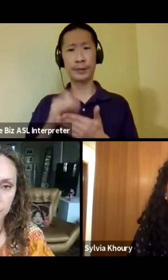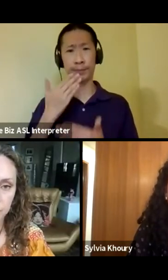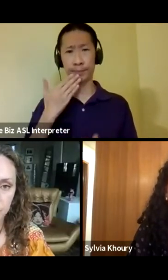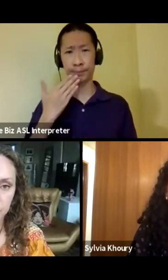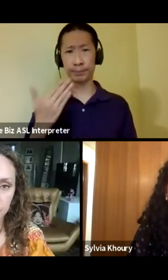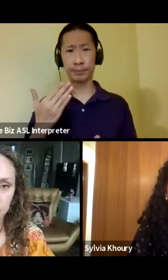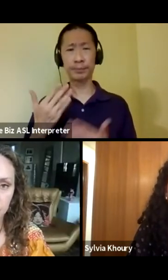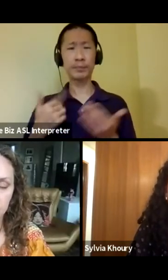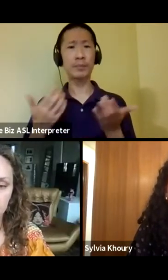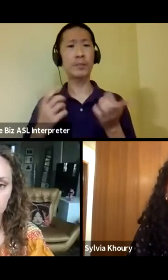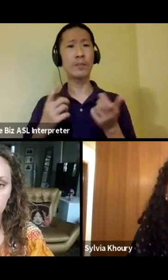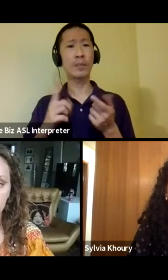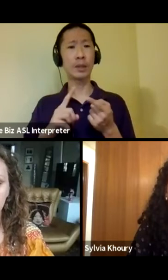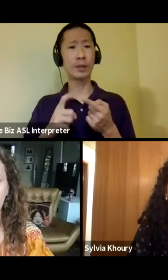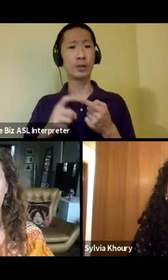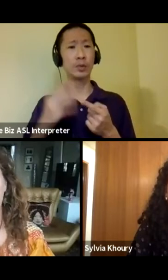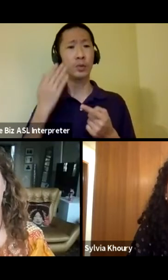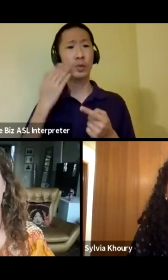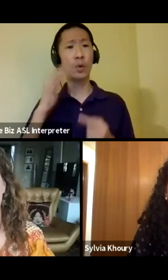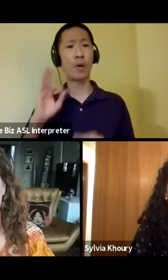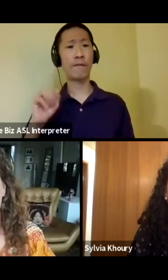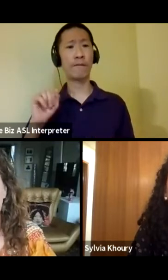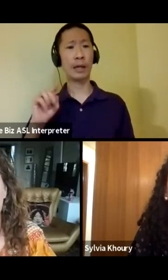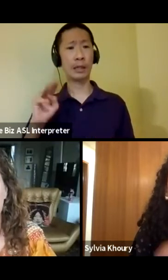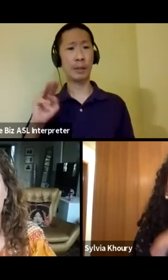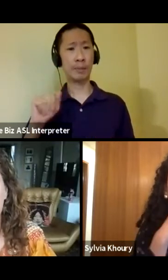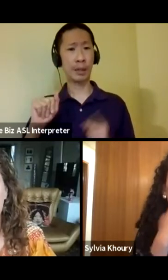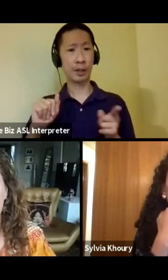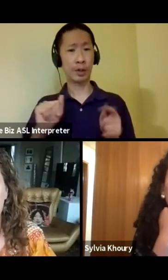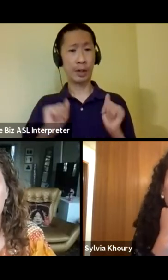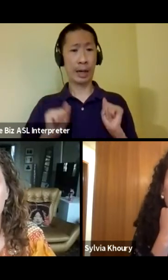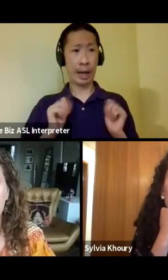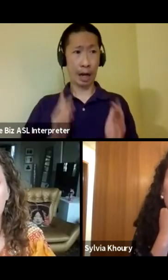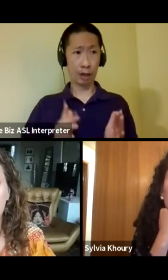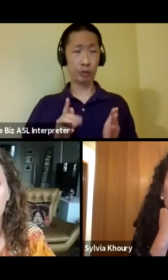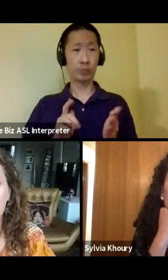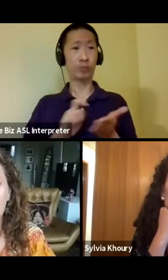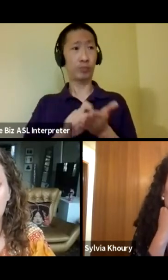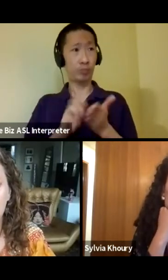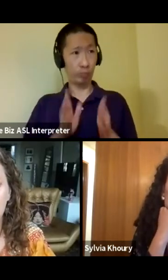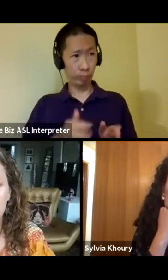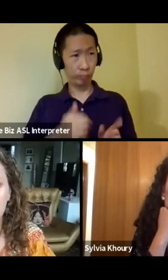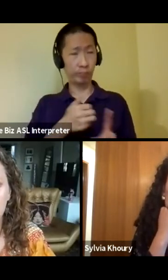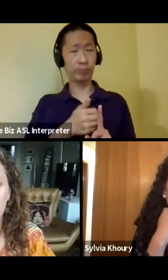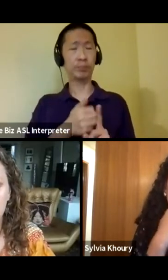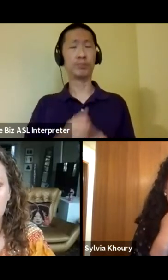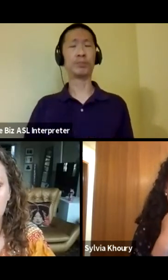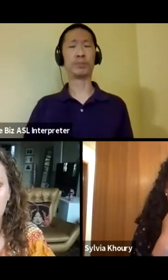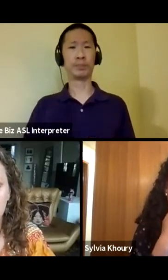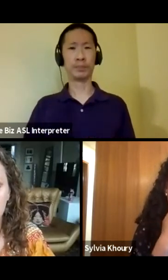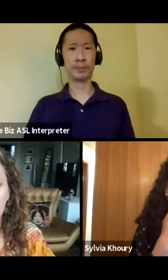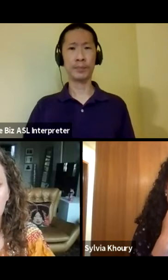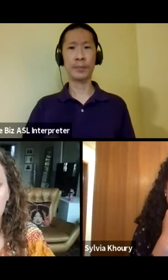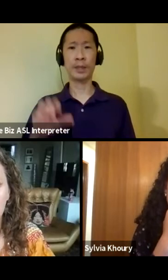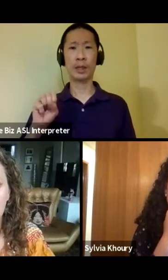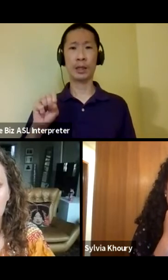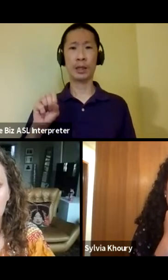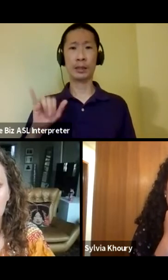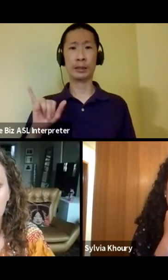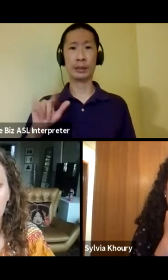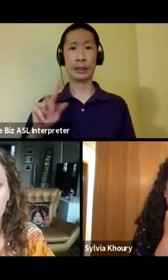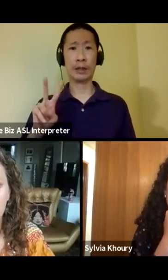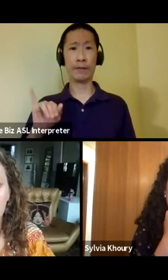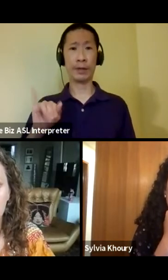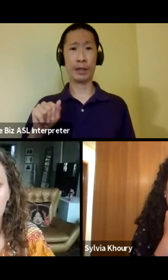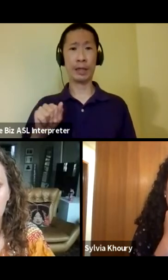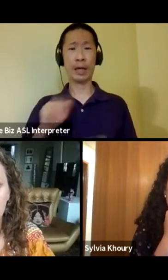I'd love to hear from Fatima from especially for you're an actor and a writer. And, you know, Sylvia shared a bit from a writer's